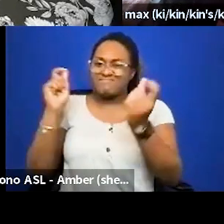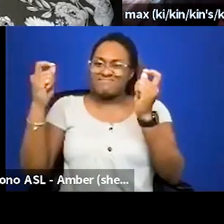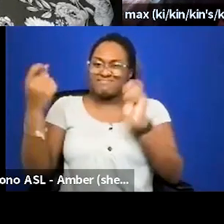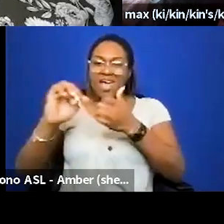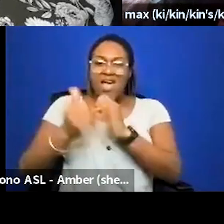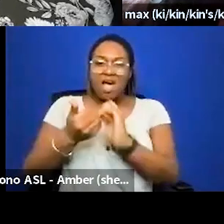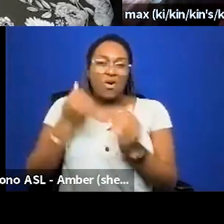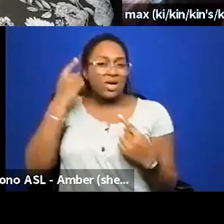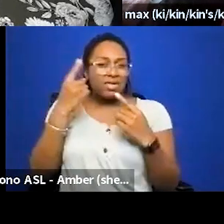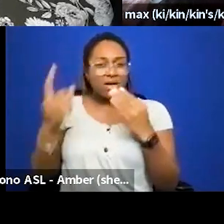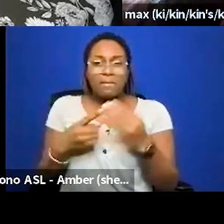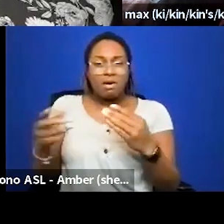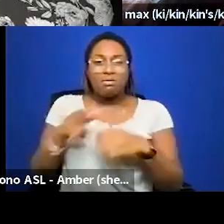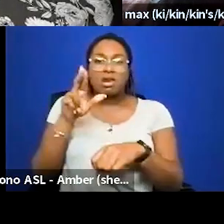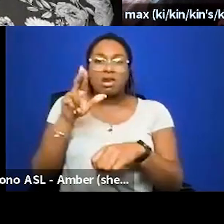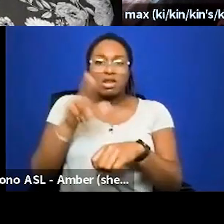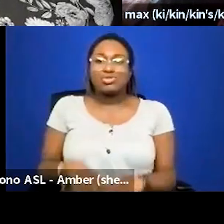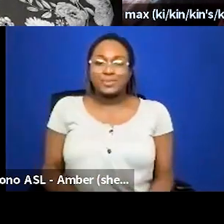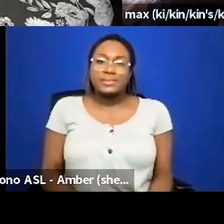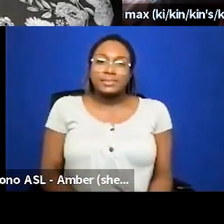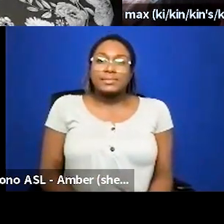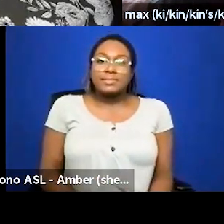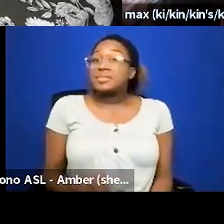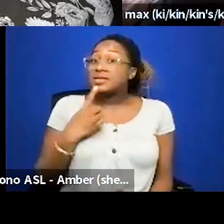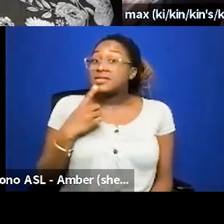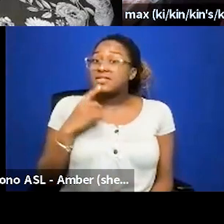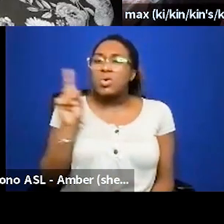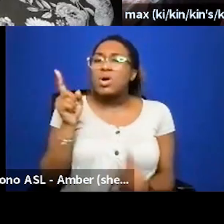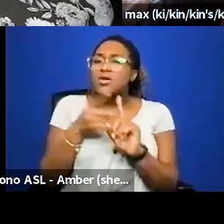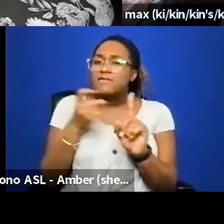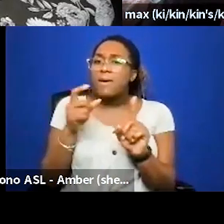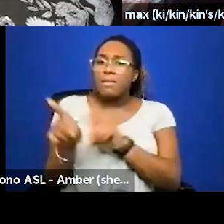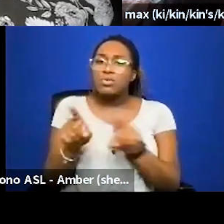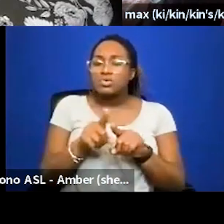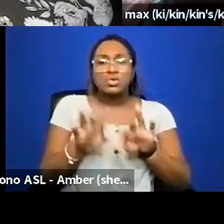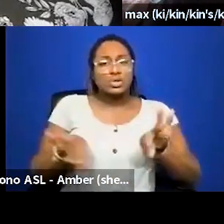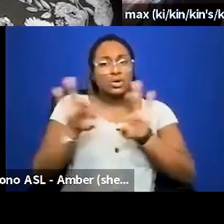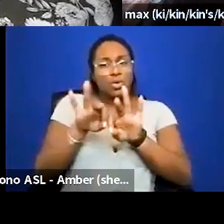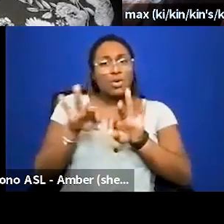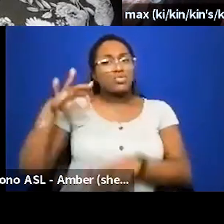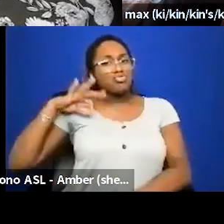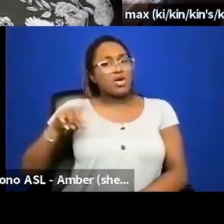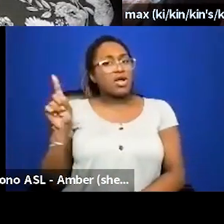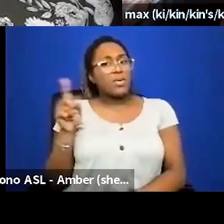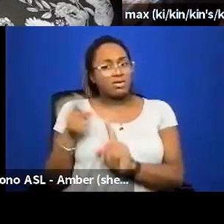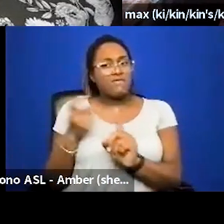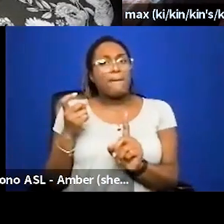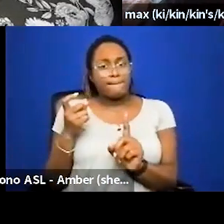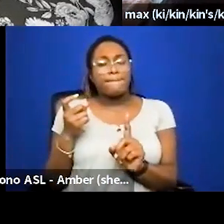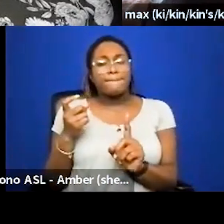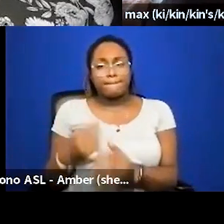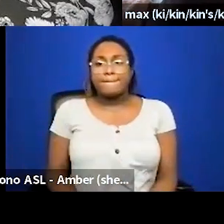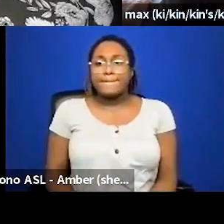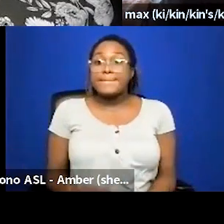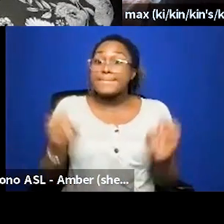um and to say where it comes from also that feels important to credit where this is coming from uh